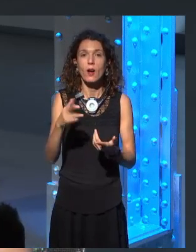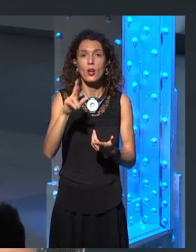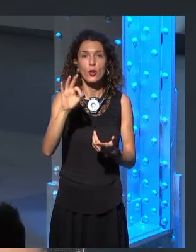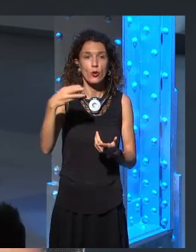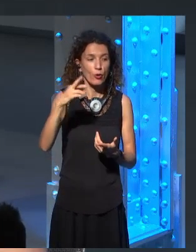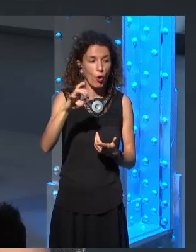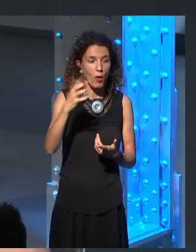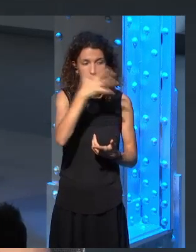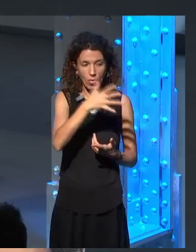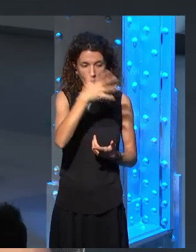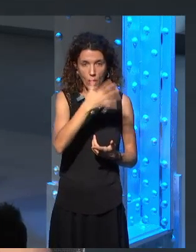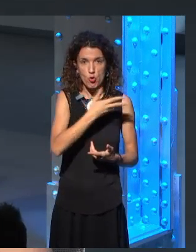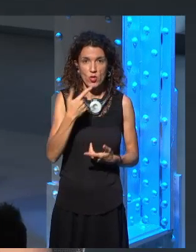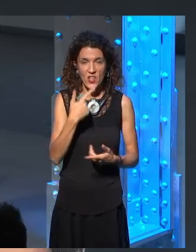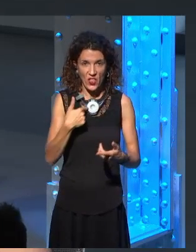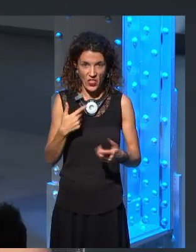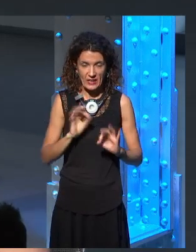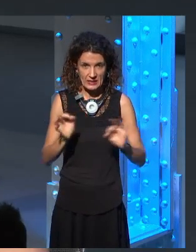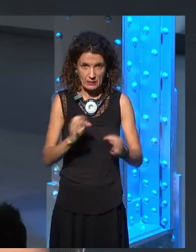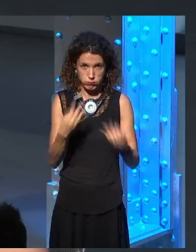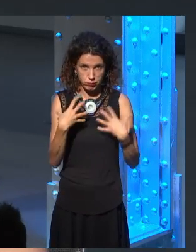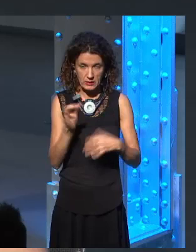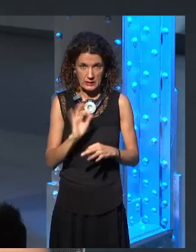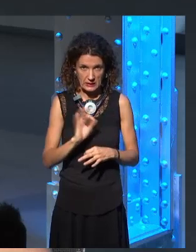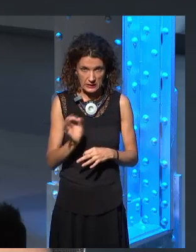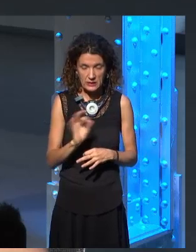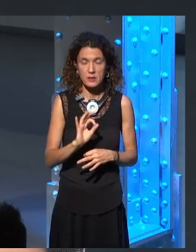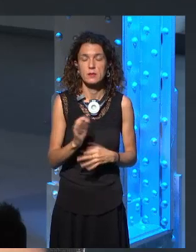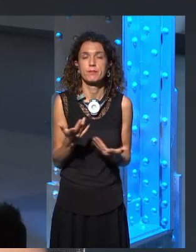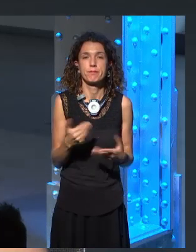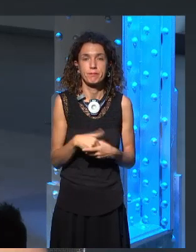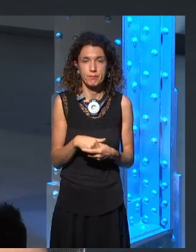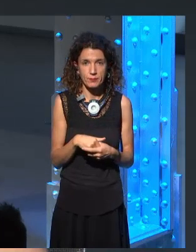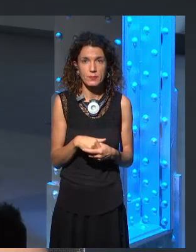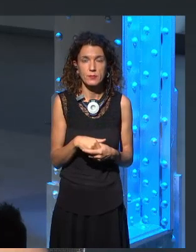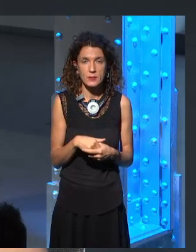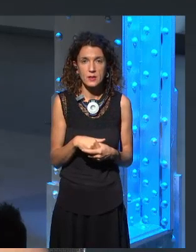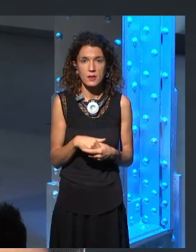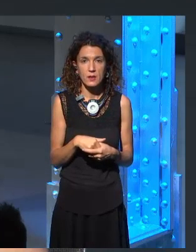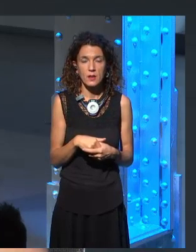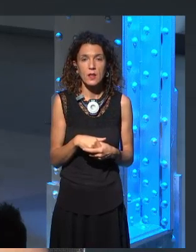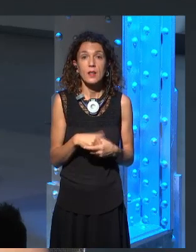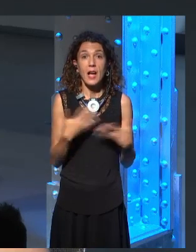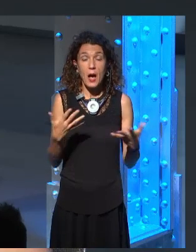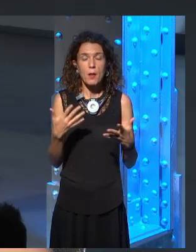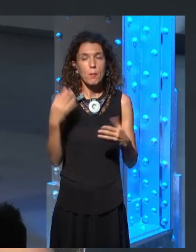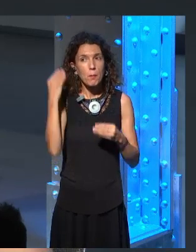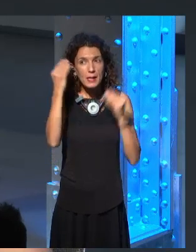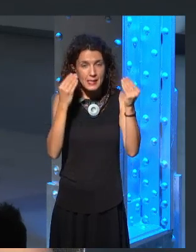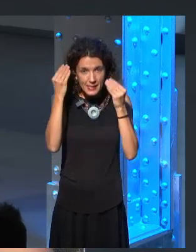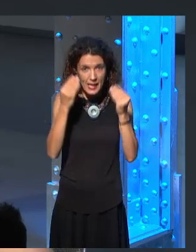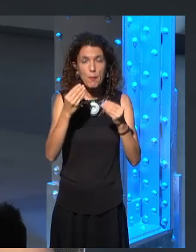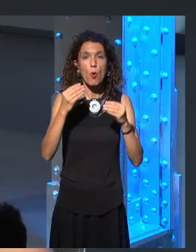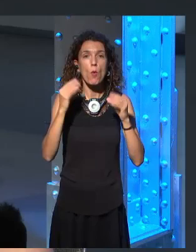had the idea that, well, what if our maester first wrote a very detailed account of Robert's Rebellion?